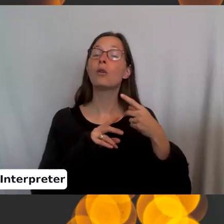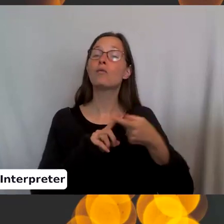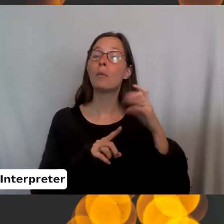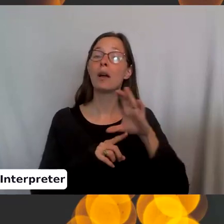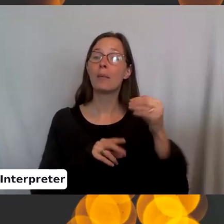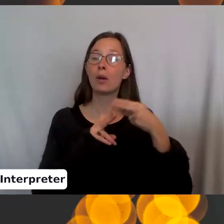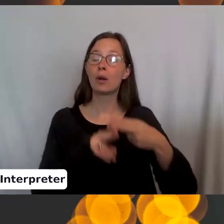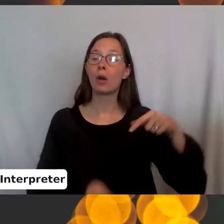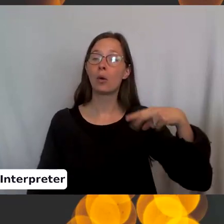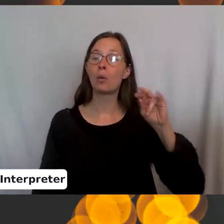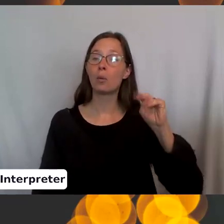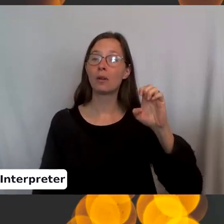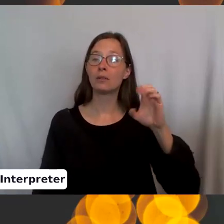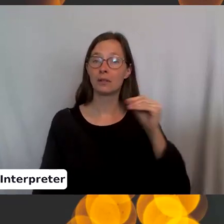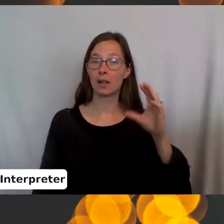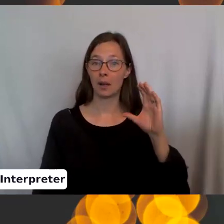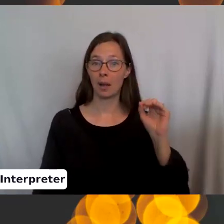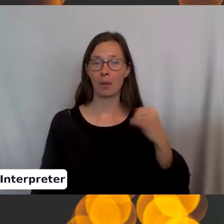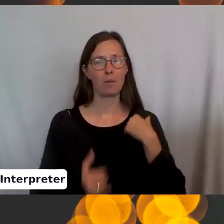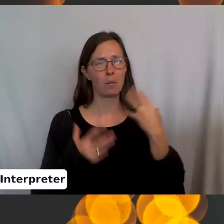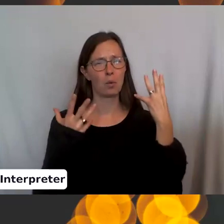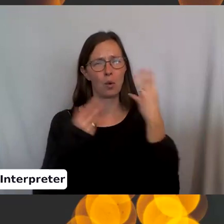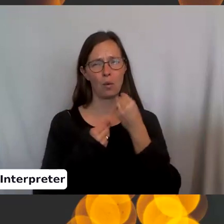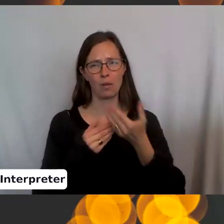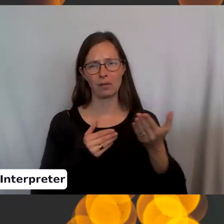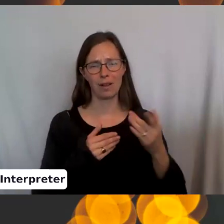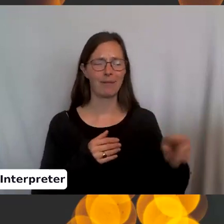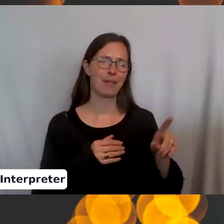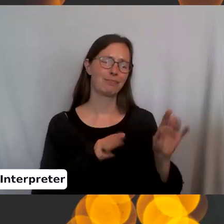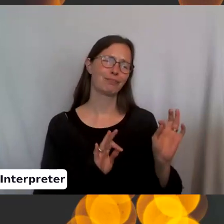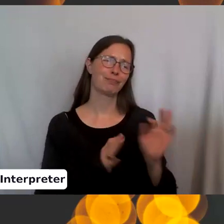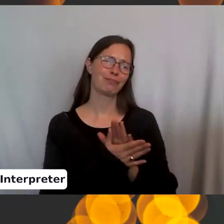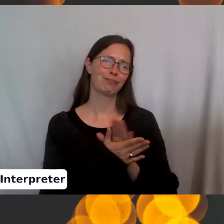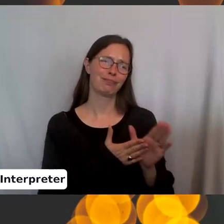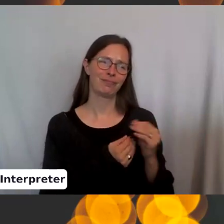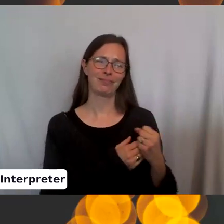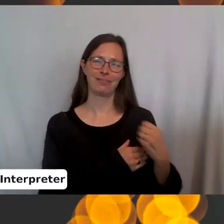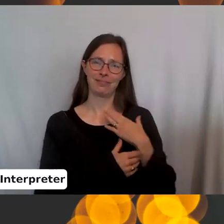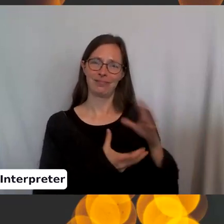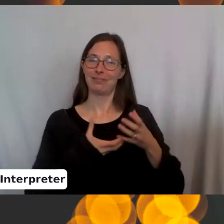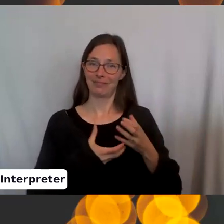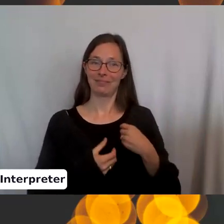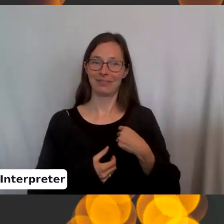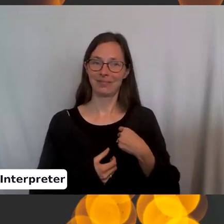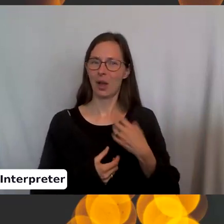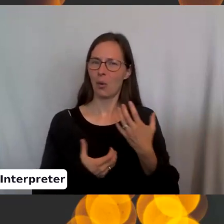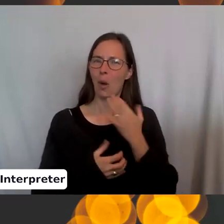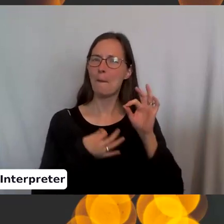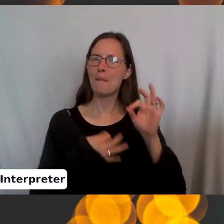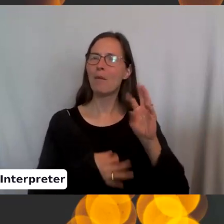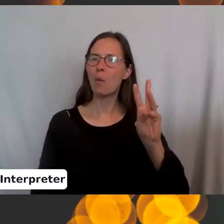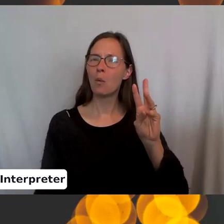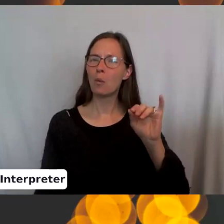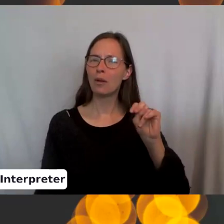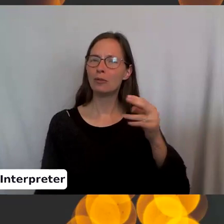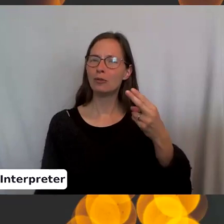Uh, they have beautiful, beautiful stuff. They, they were lovely, uh, and sent this to me in a very Winchester color, I would say.